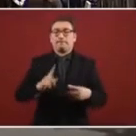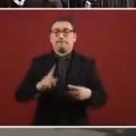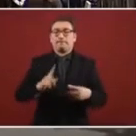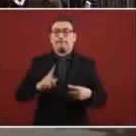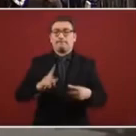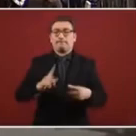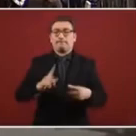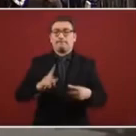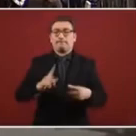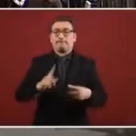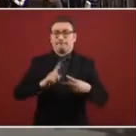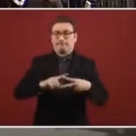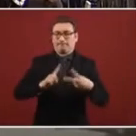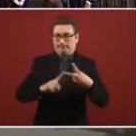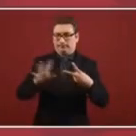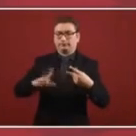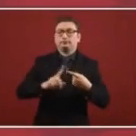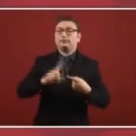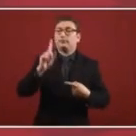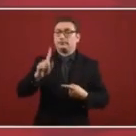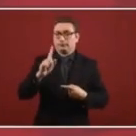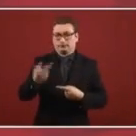so he says regarding the first part